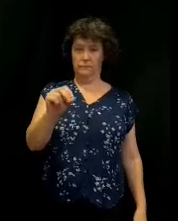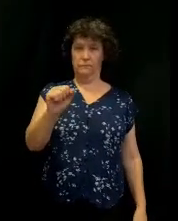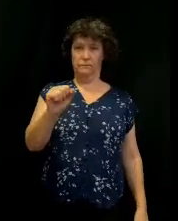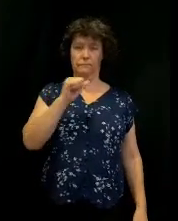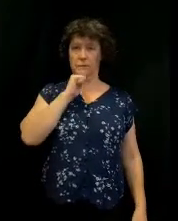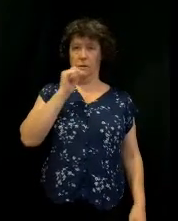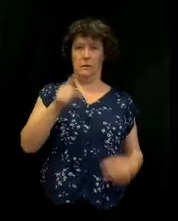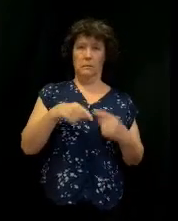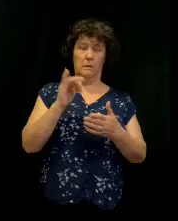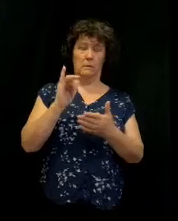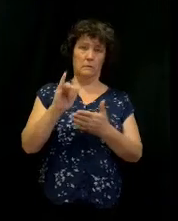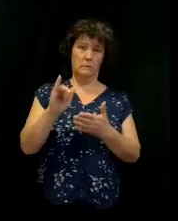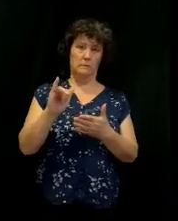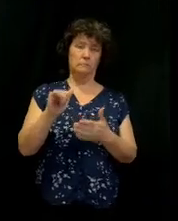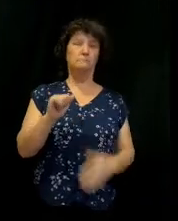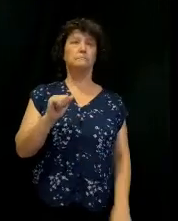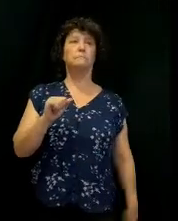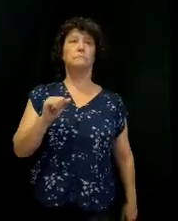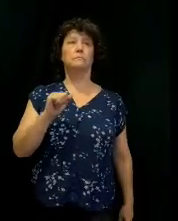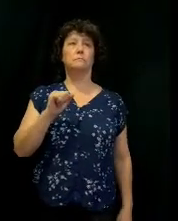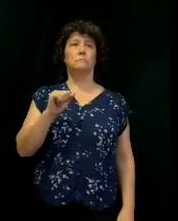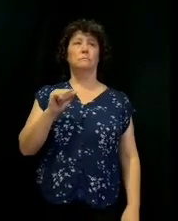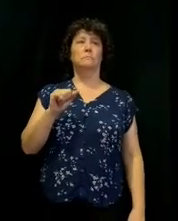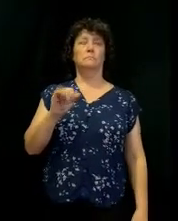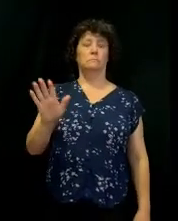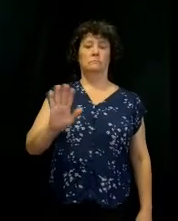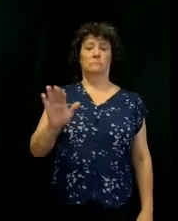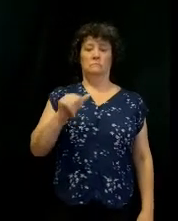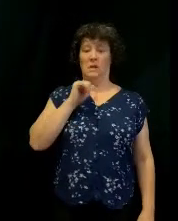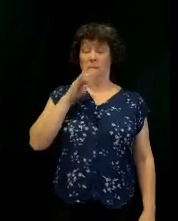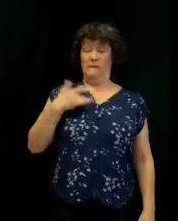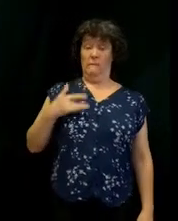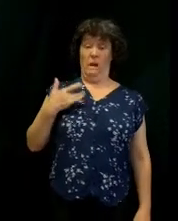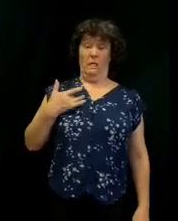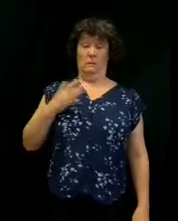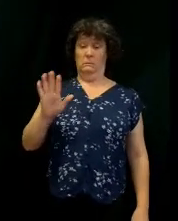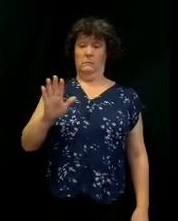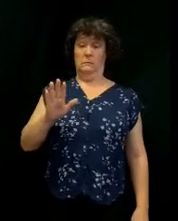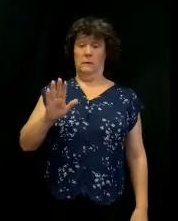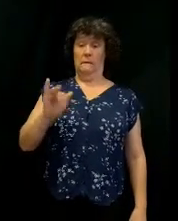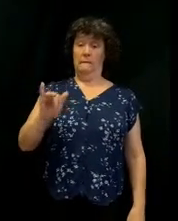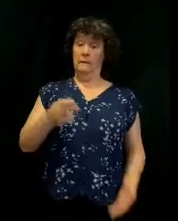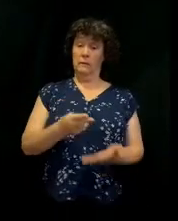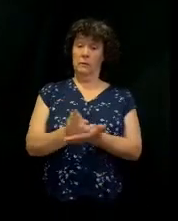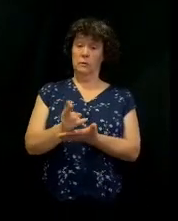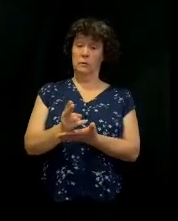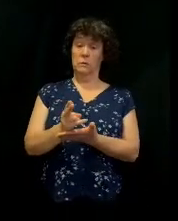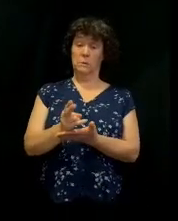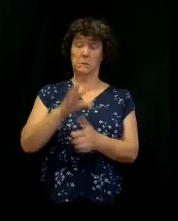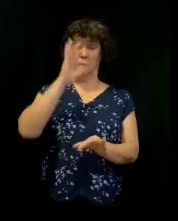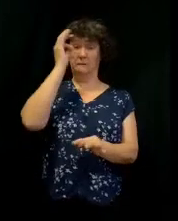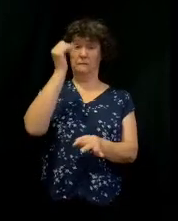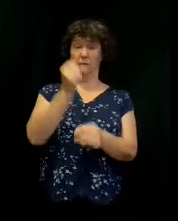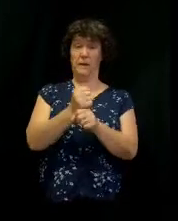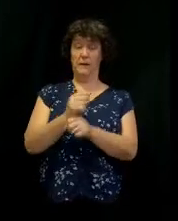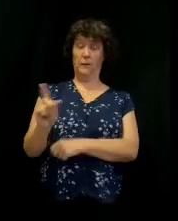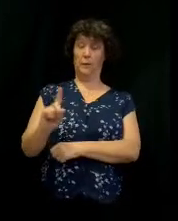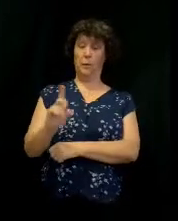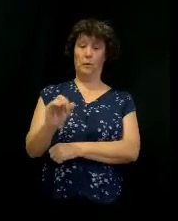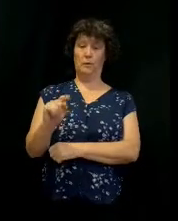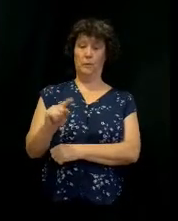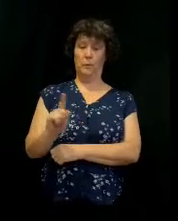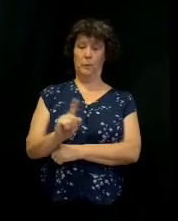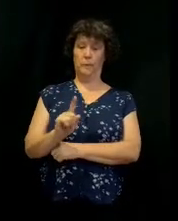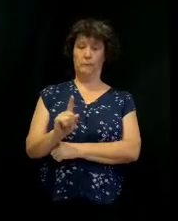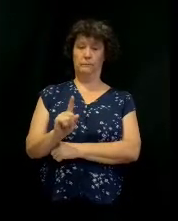It's not. It's not about how I feel. If that's the truth, then there's no faith in that. Did